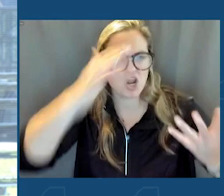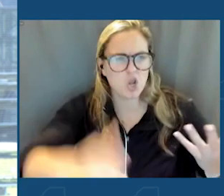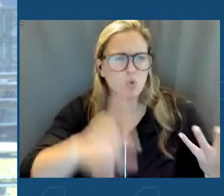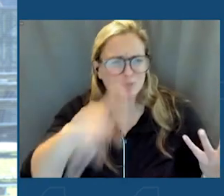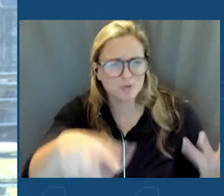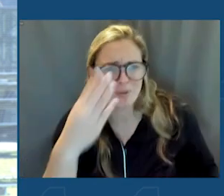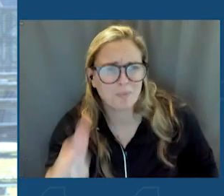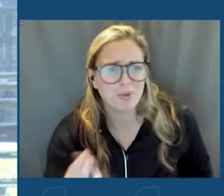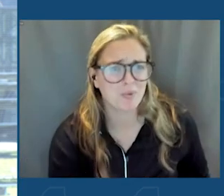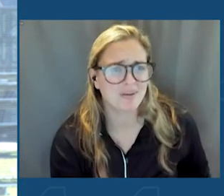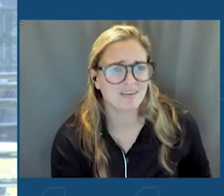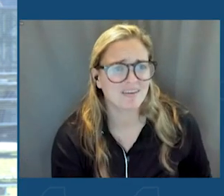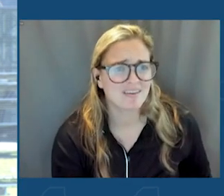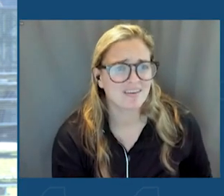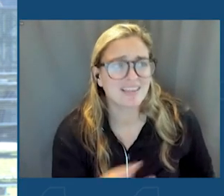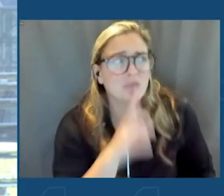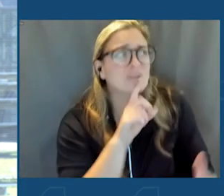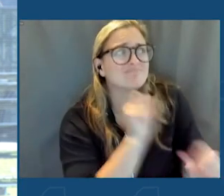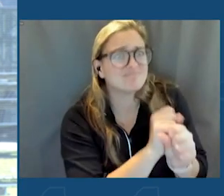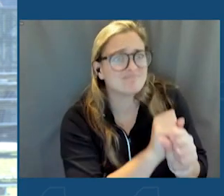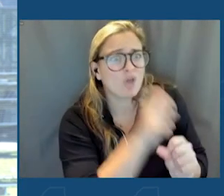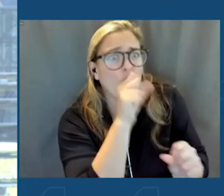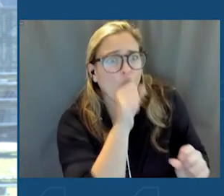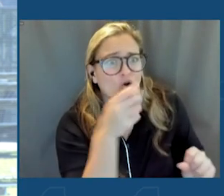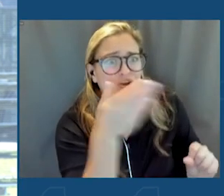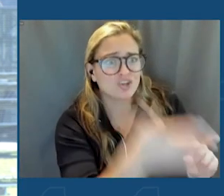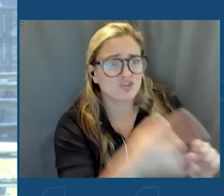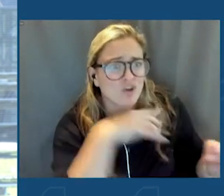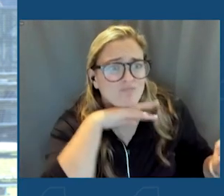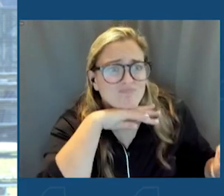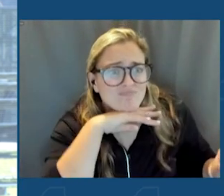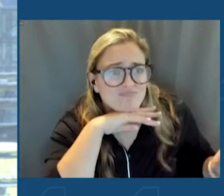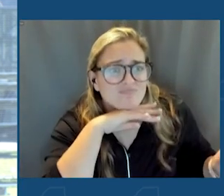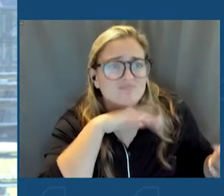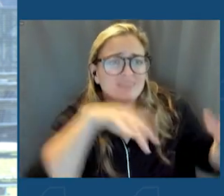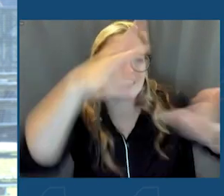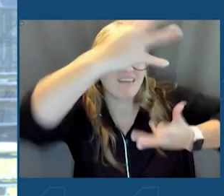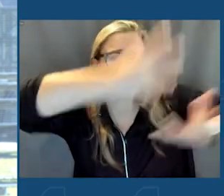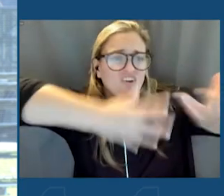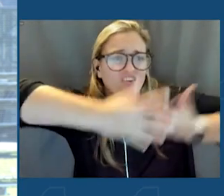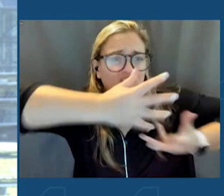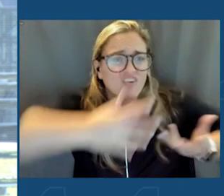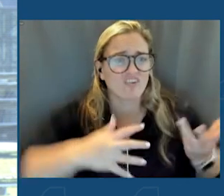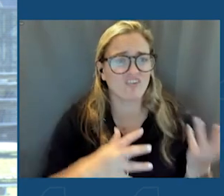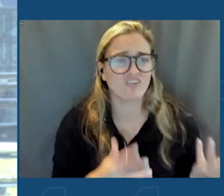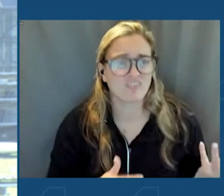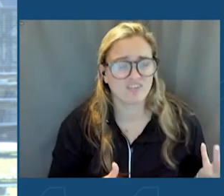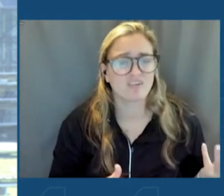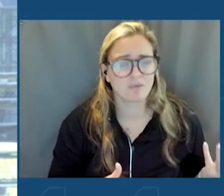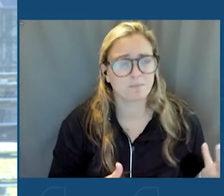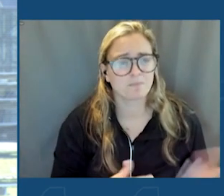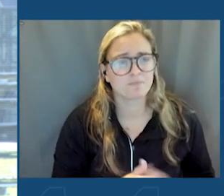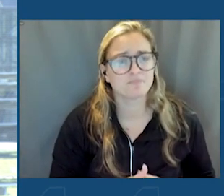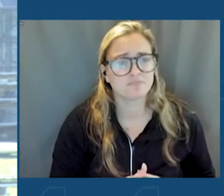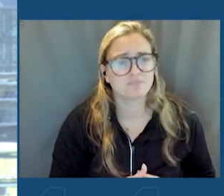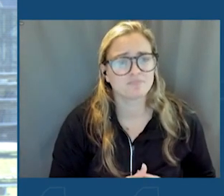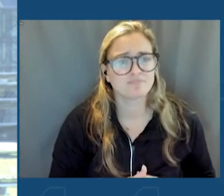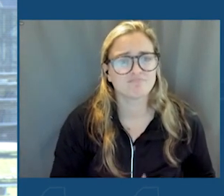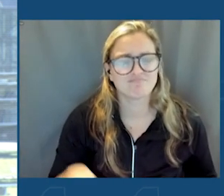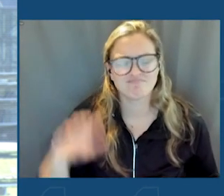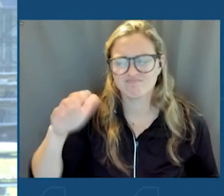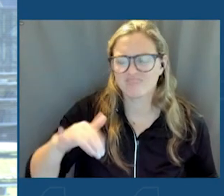blue. They were literally orange from the toxins being released in the air from the smokestacks that dotted the landscape.